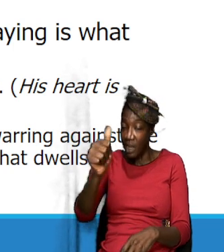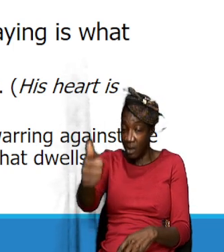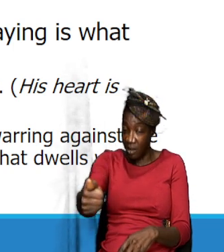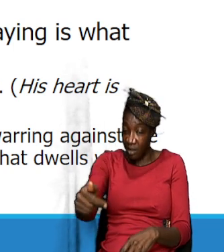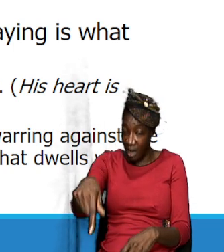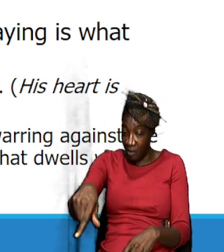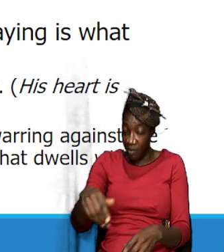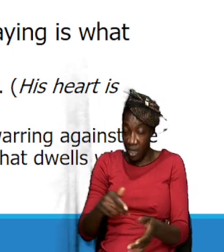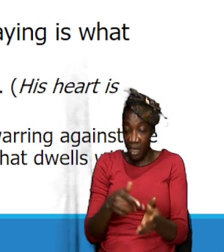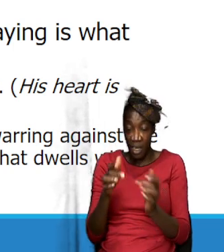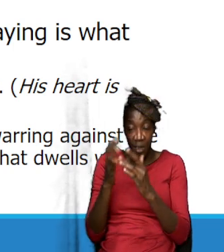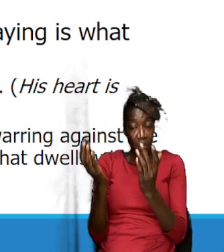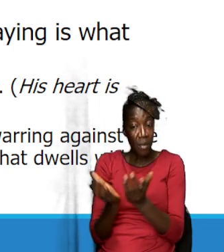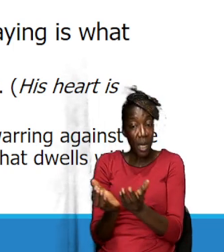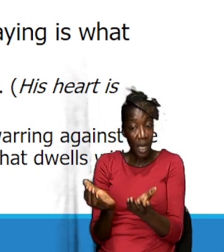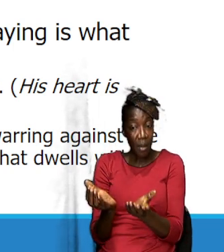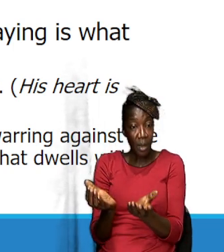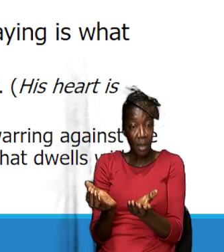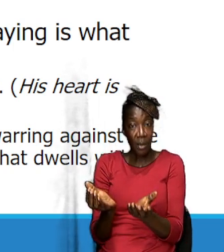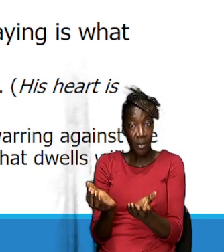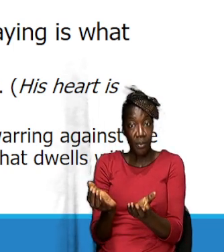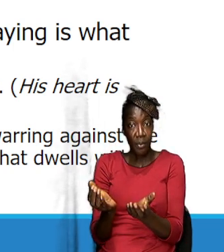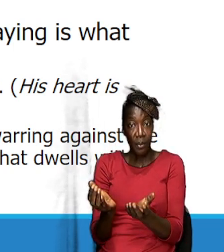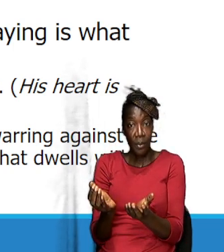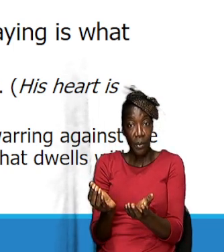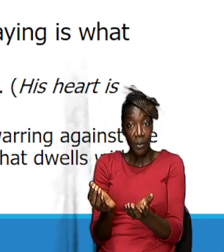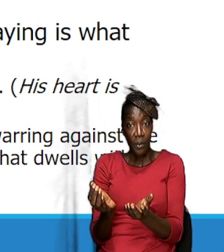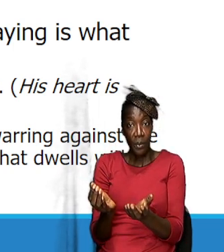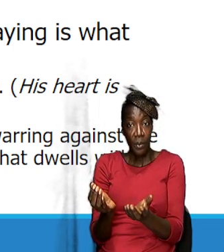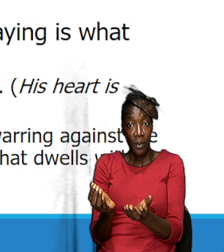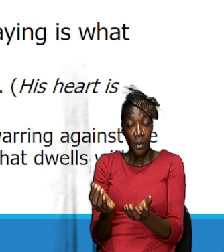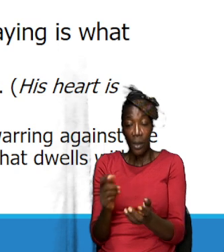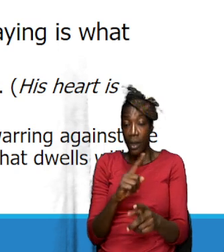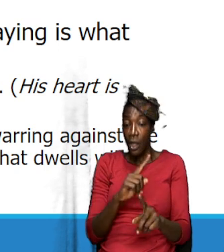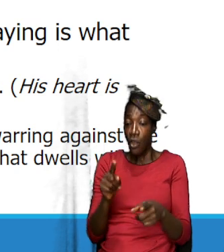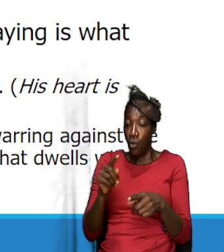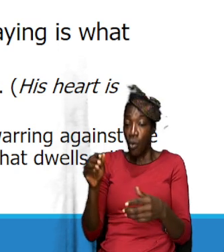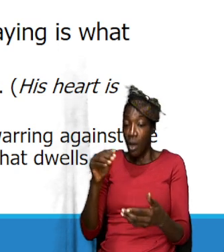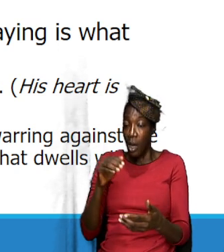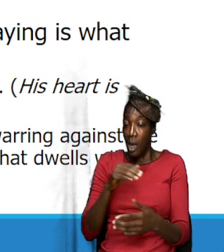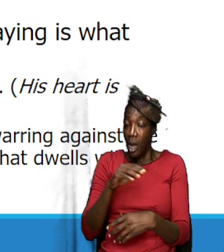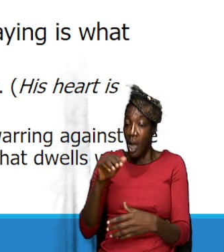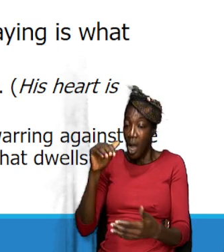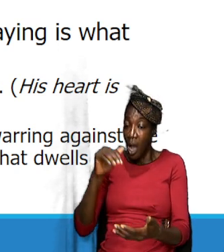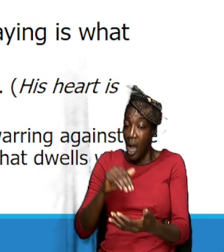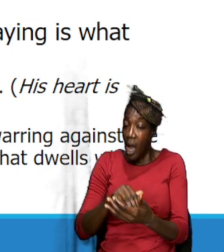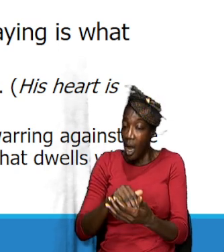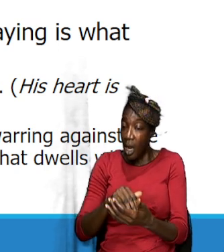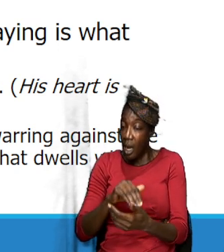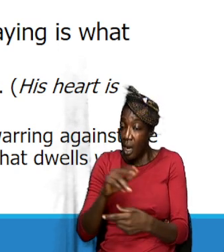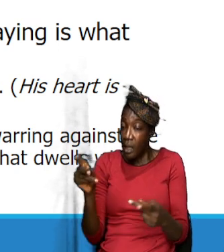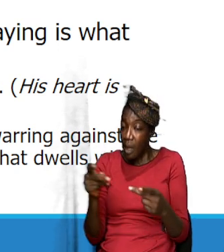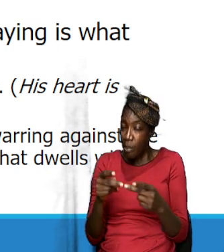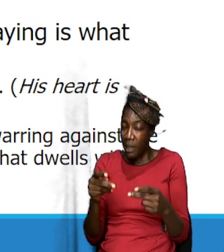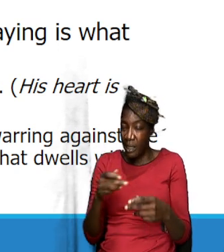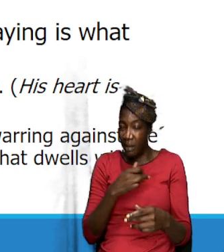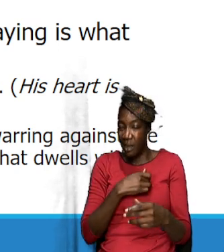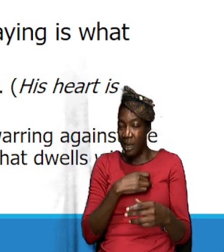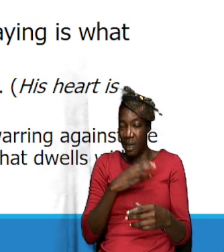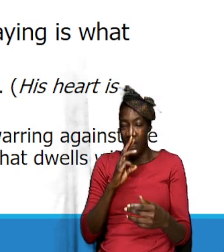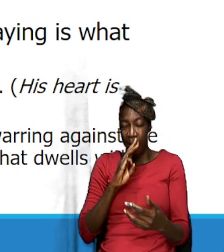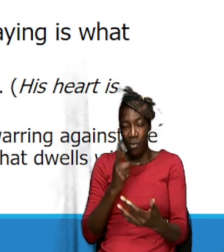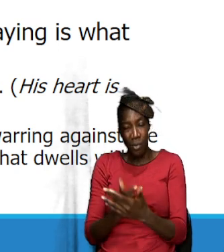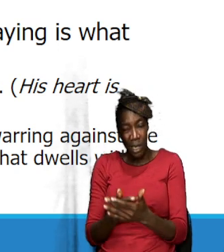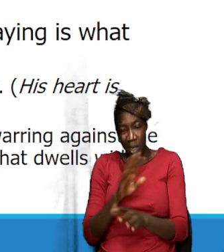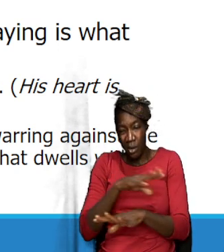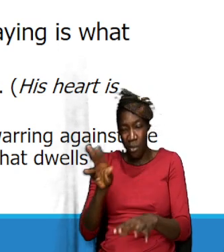so when somebody when we are at a place when the heart is willing we don't really need a lot